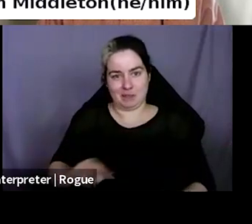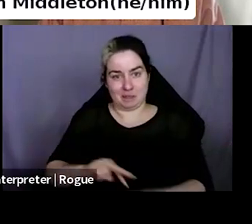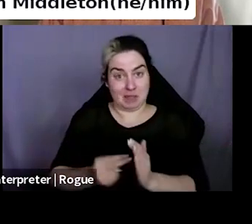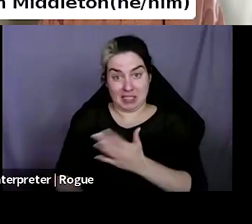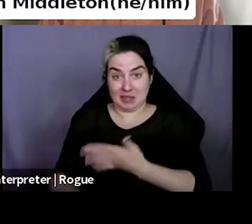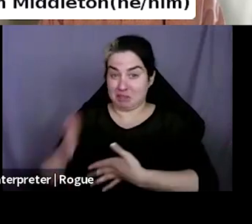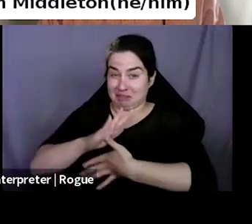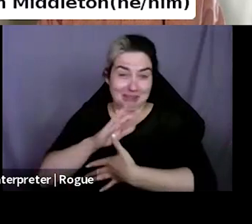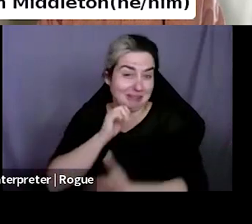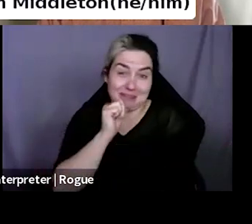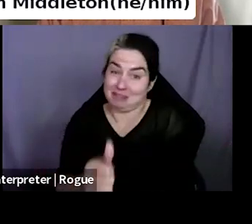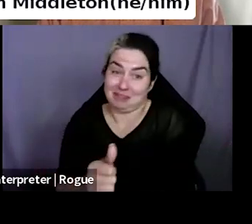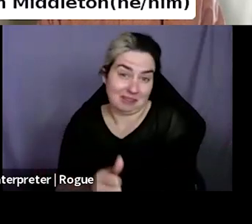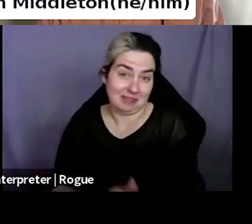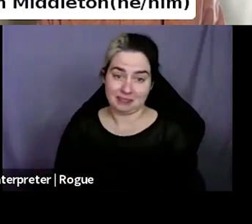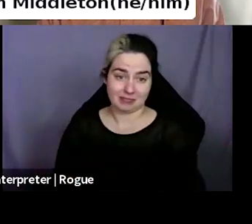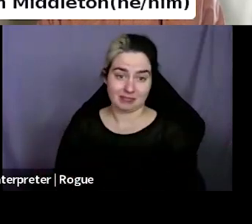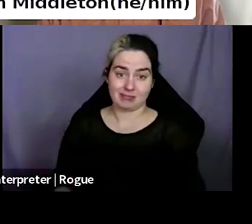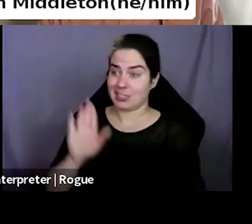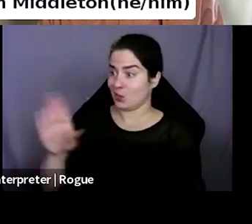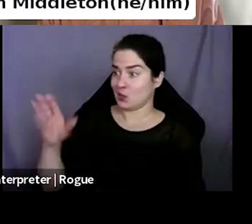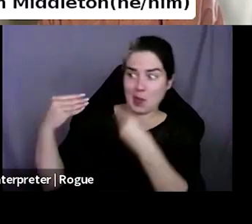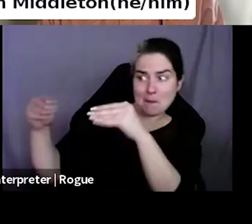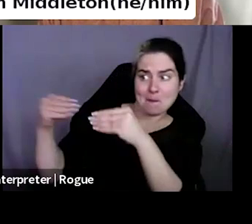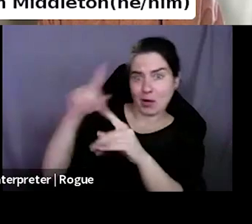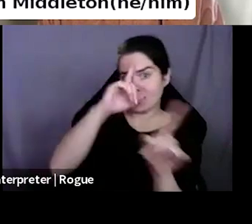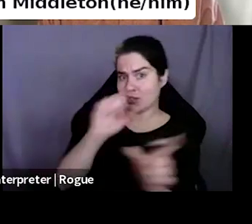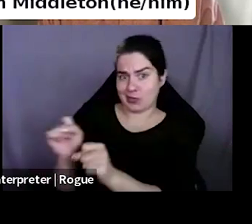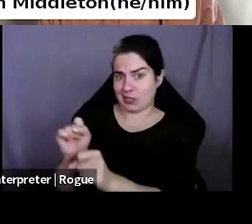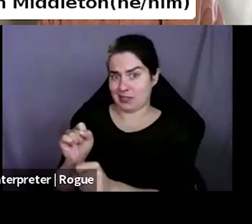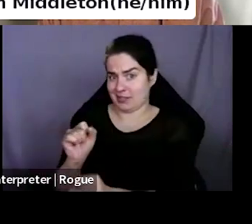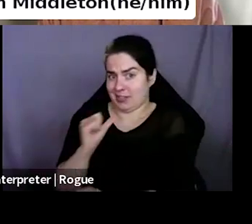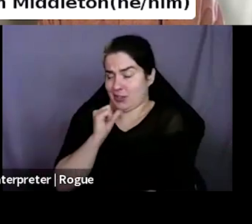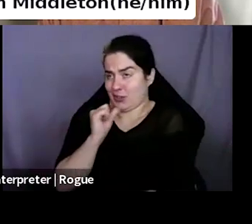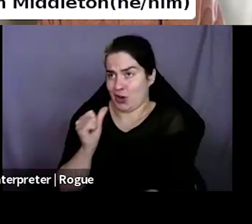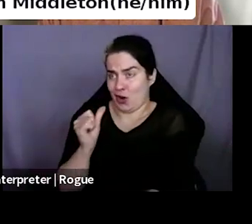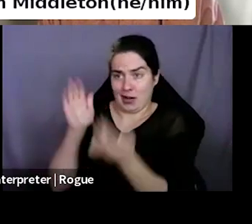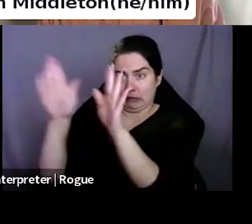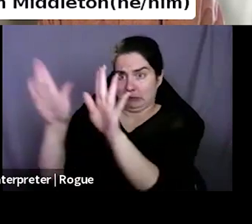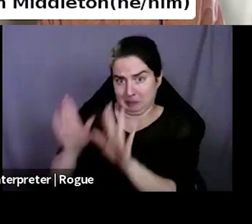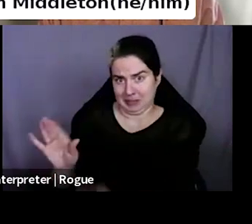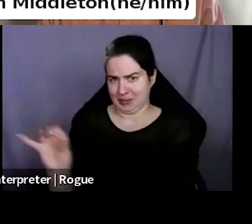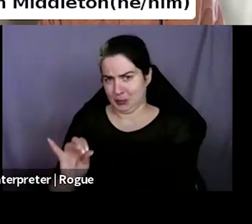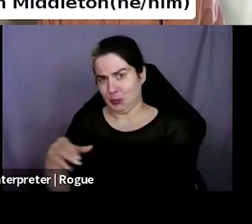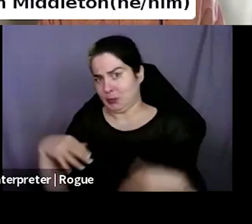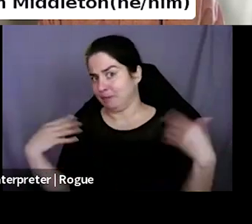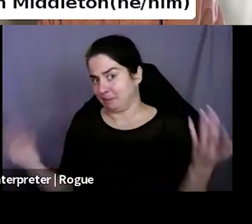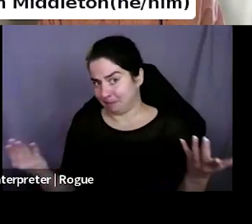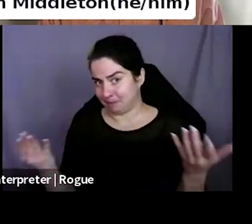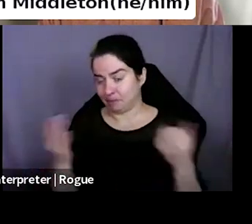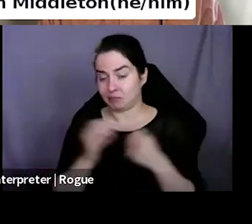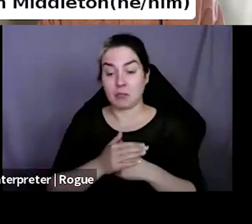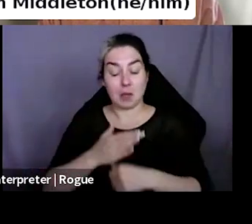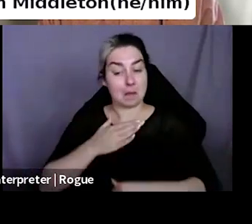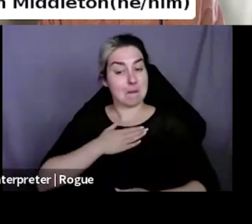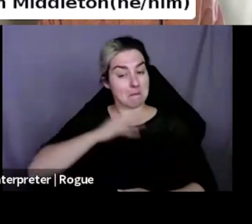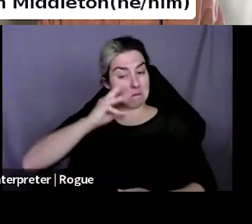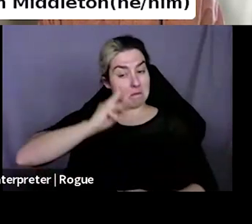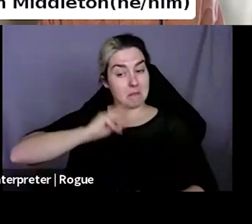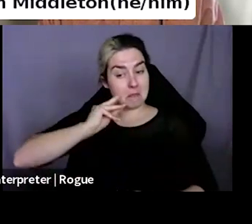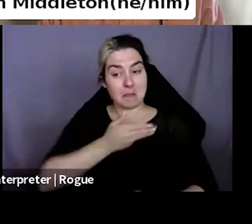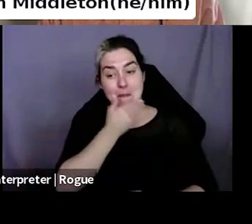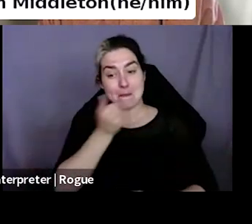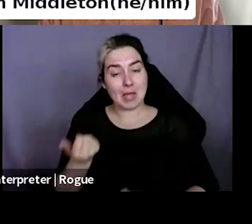marketing muscles, frankly, aren't that great either. Um, I find you're better off partnering with